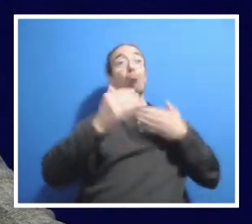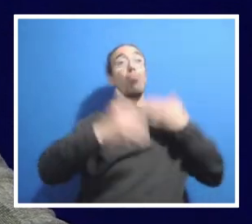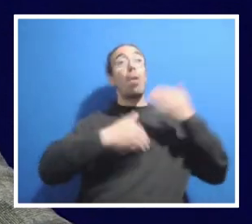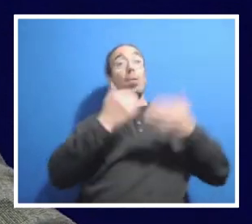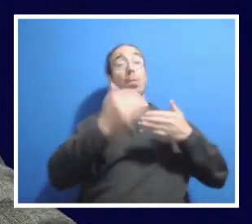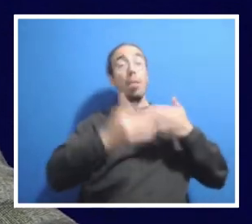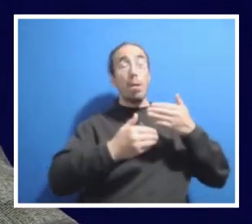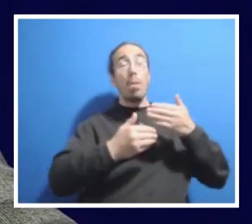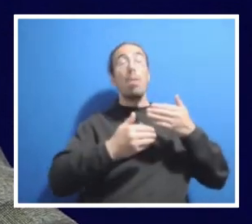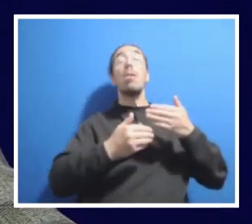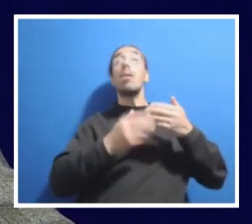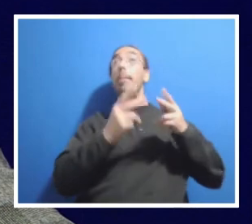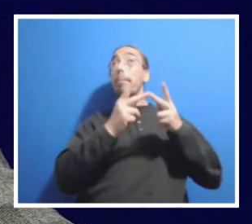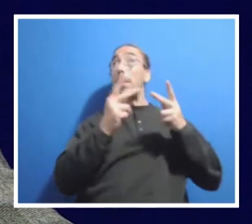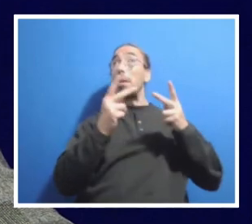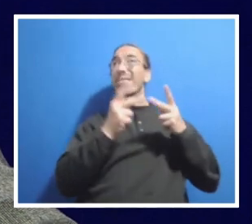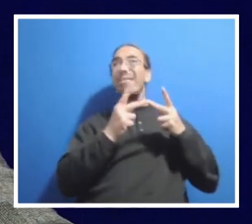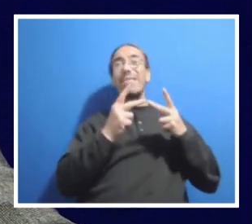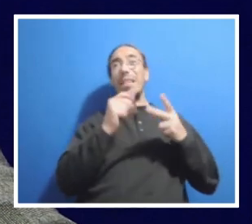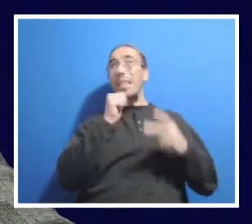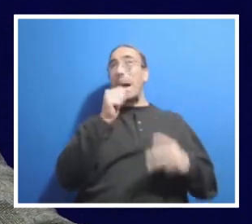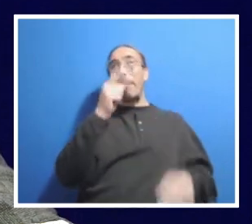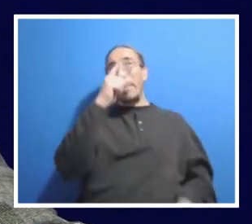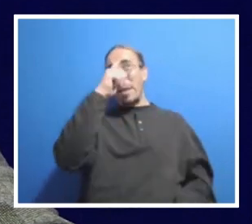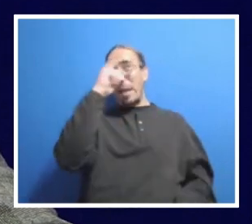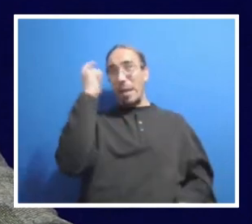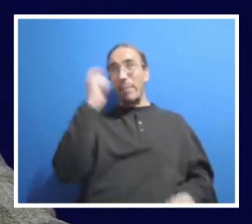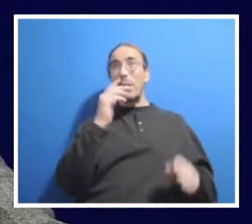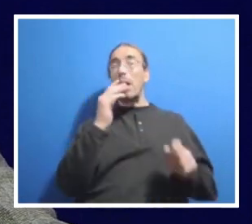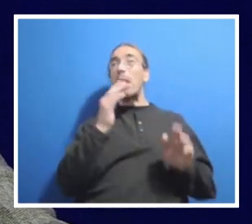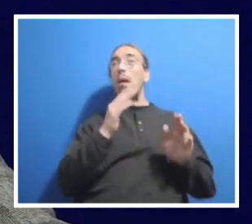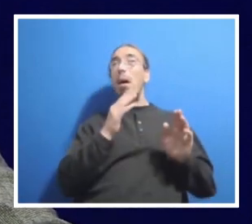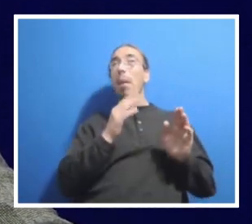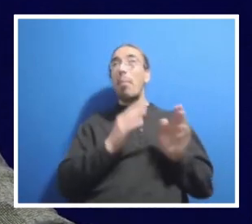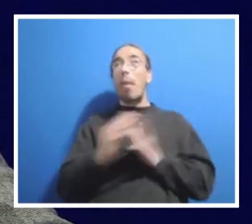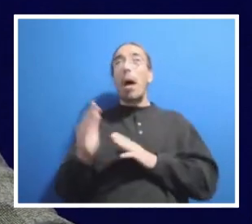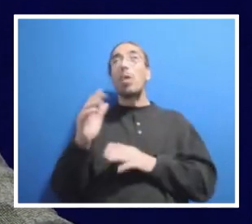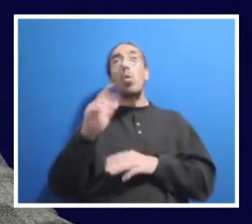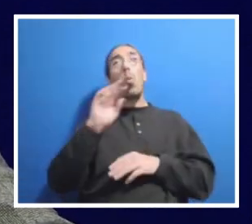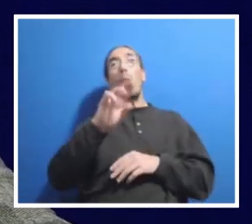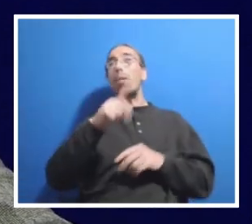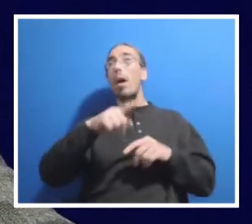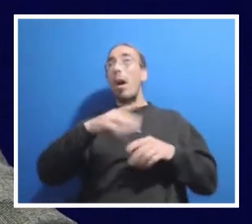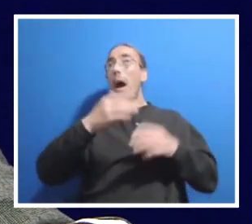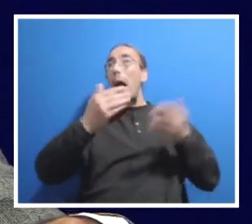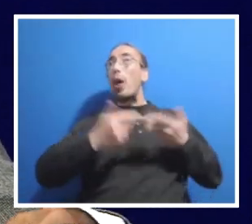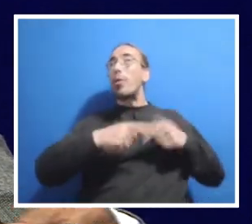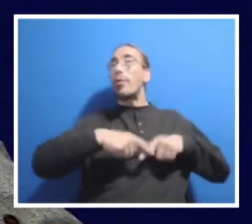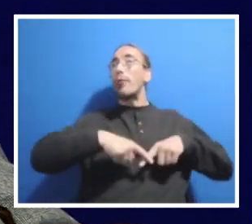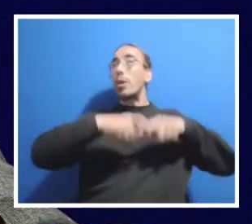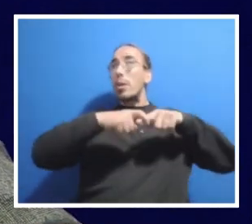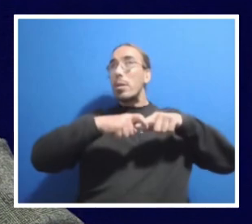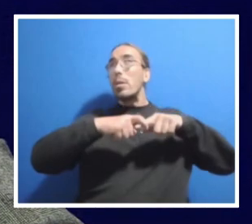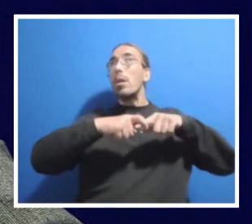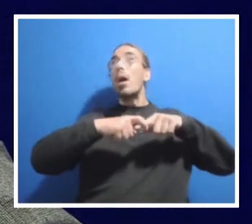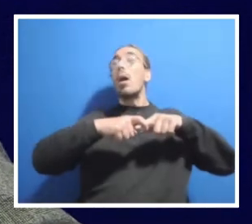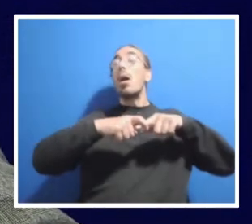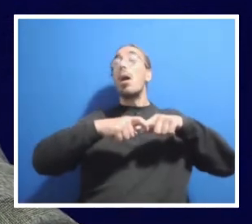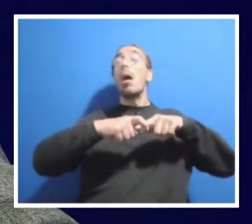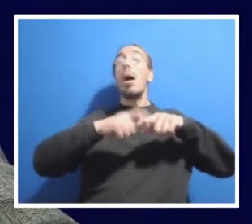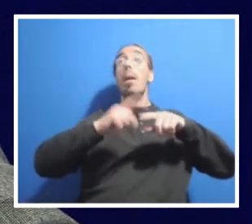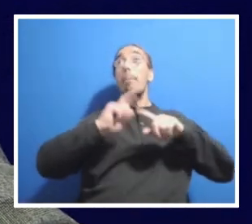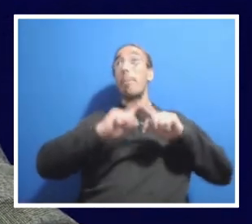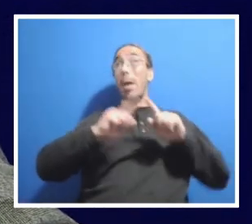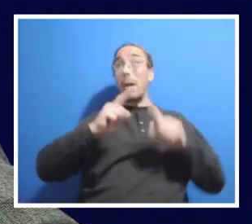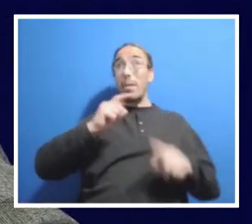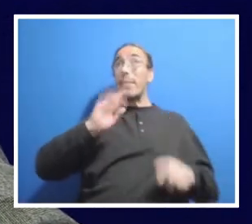position isn't because of the strategic hiring freeze or the budget model transition per se. And this is something I've done throughout my